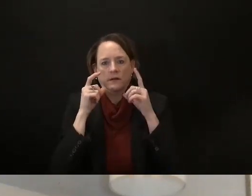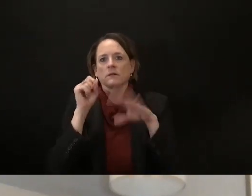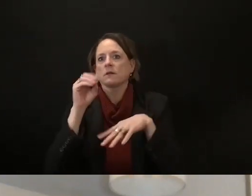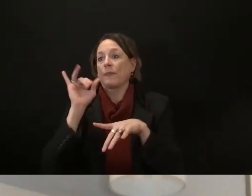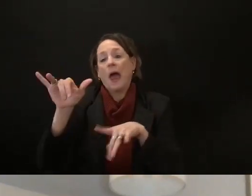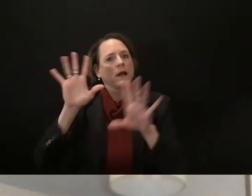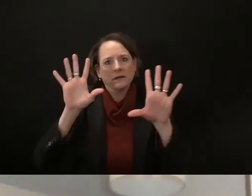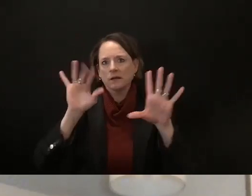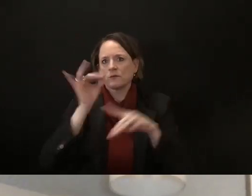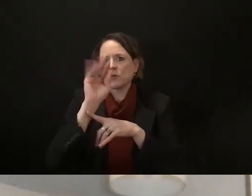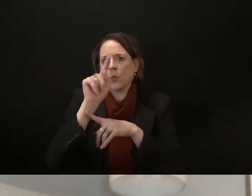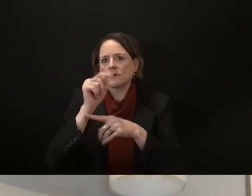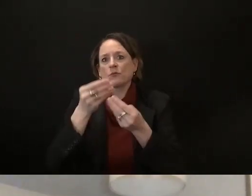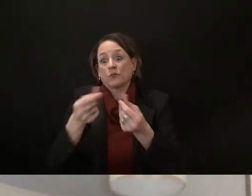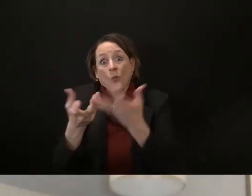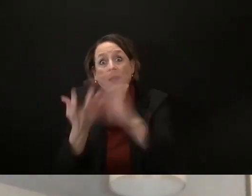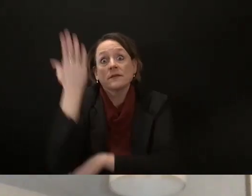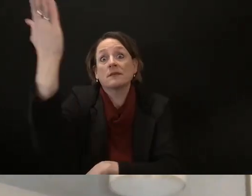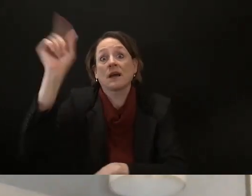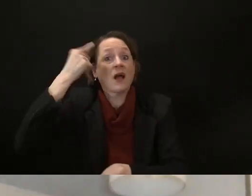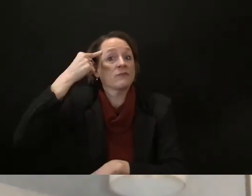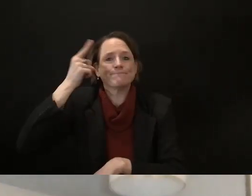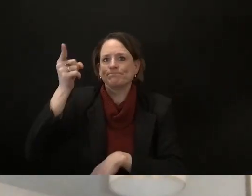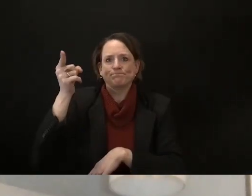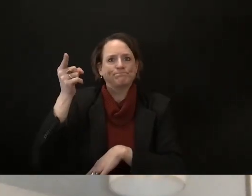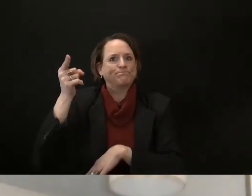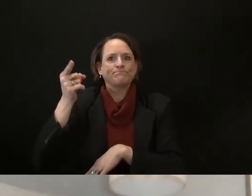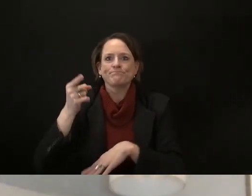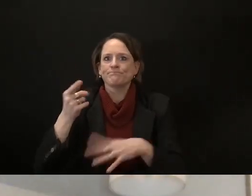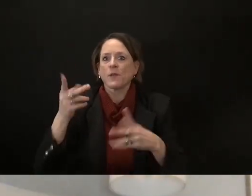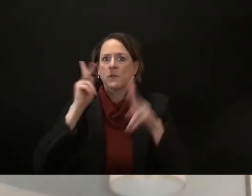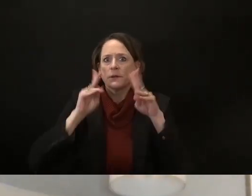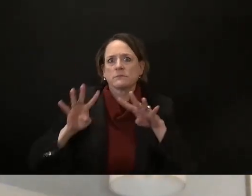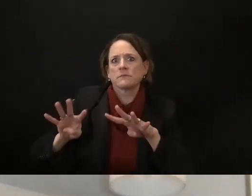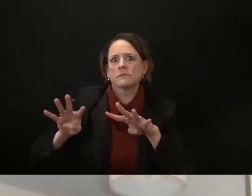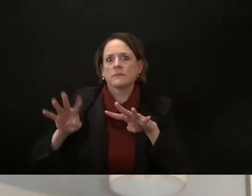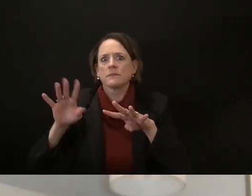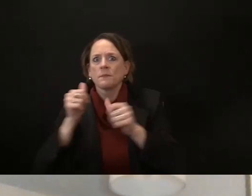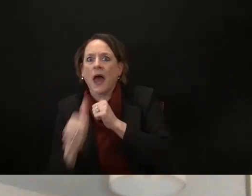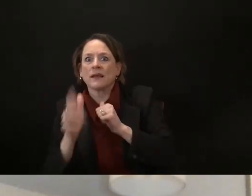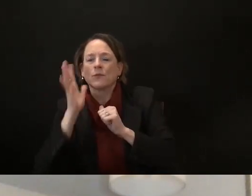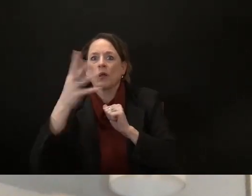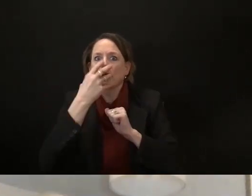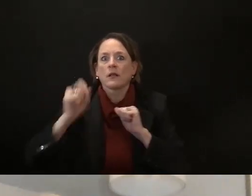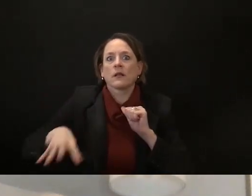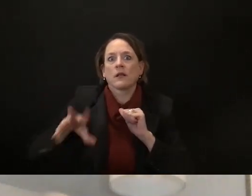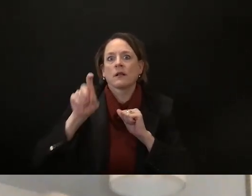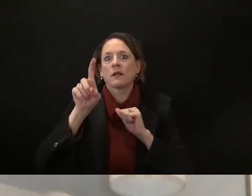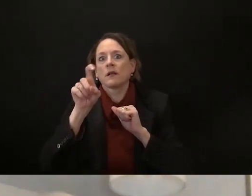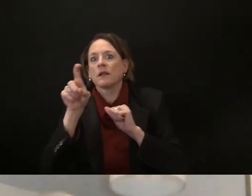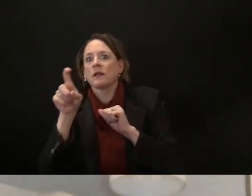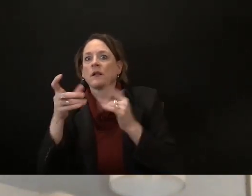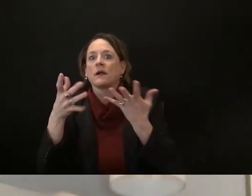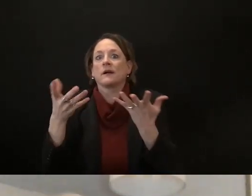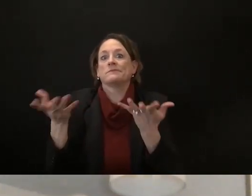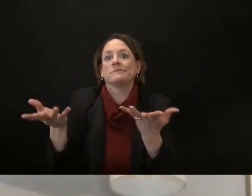of uh of hope that well anything that these guys pass there's there's you know they may pass whatever they want but this goes to the governor and that'll get vetoed the